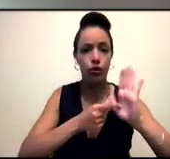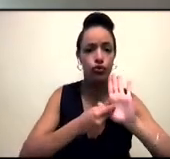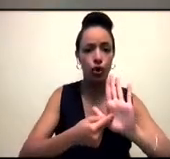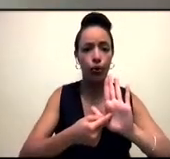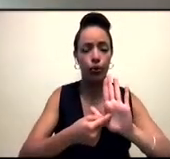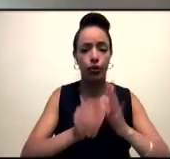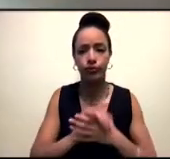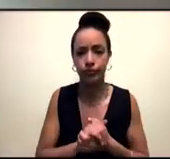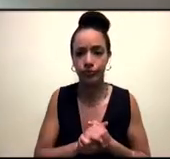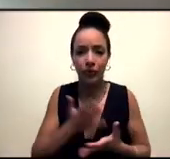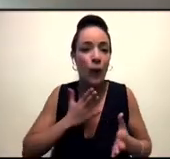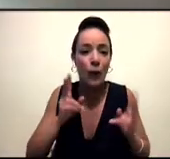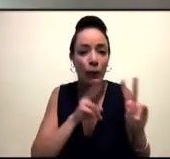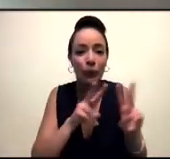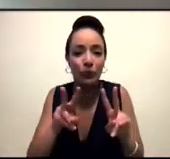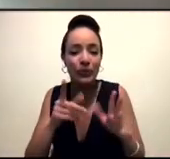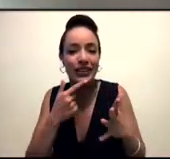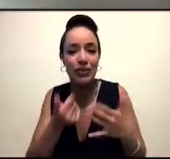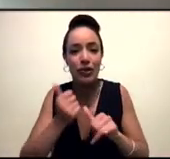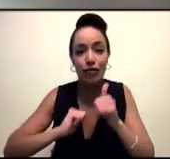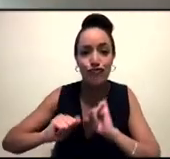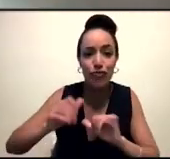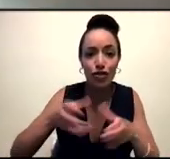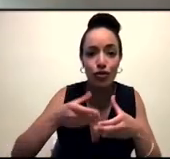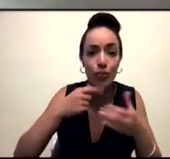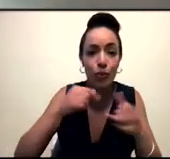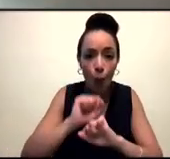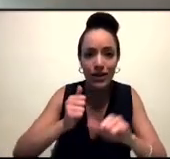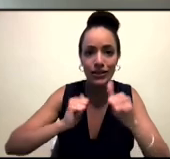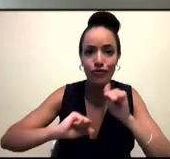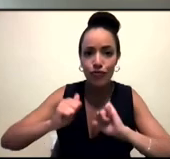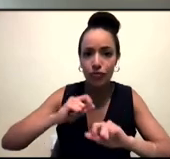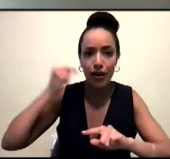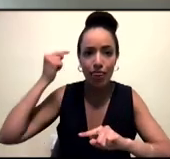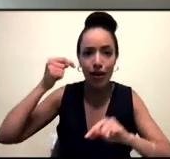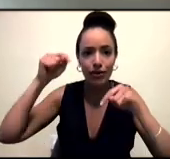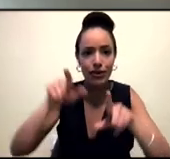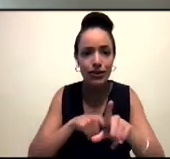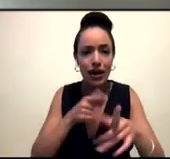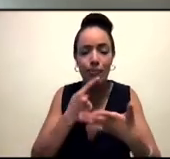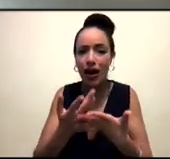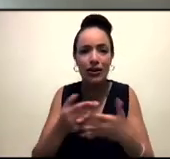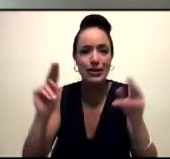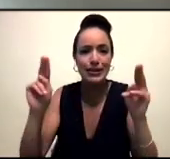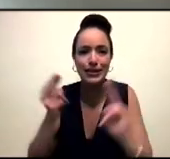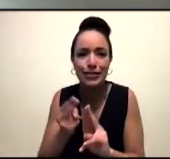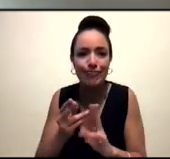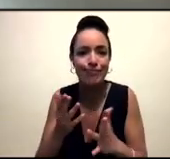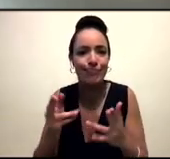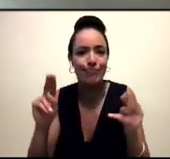a pride, the prides that we have, we're kind of waiting for pride and what happening in pride in London this year, because it's been lots of fallout. But, you know, rather than